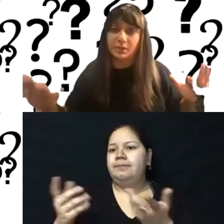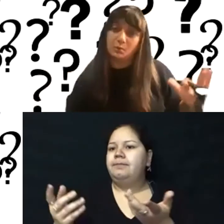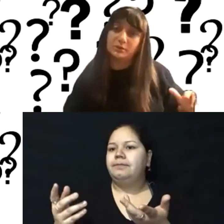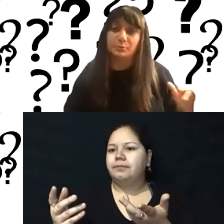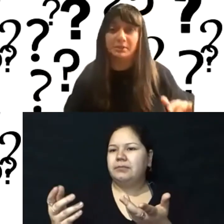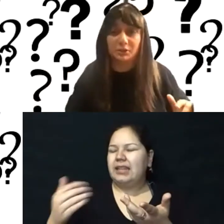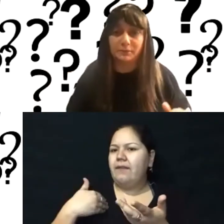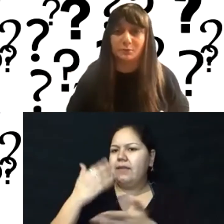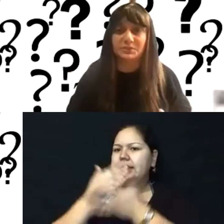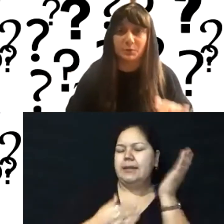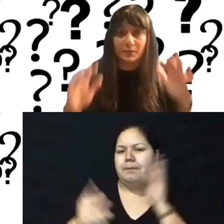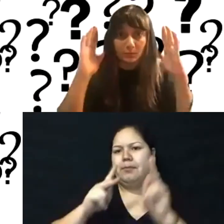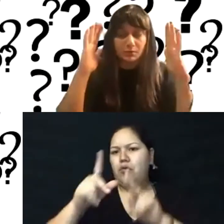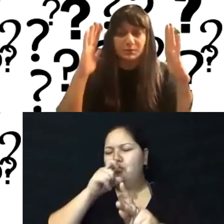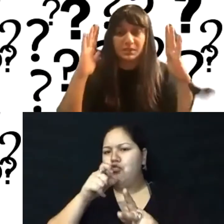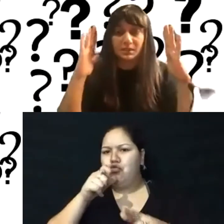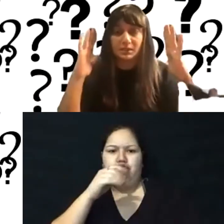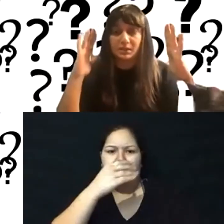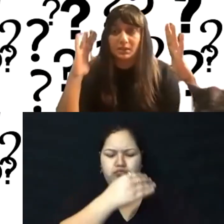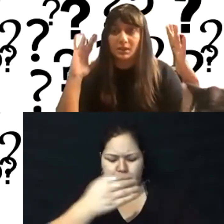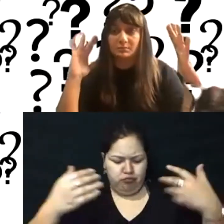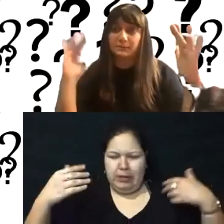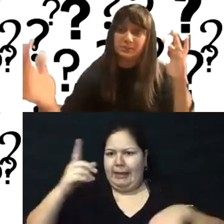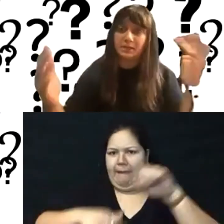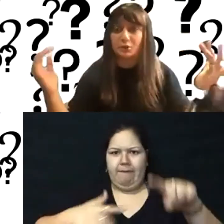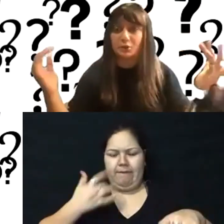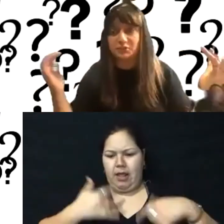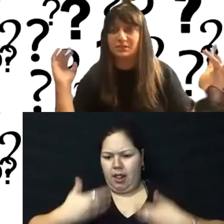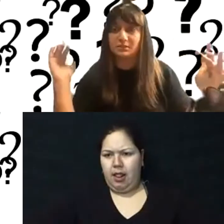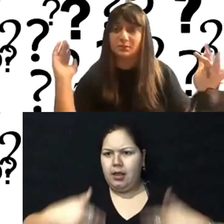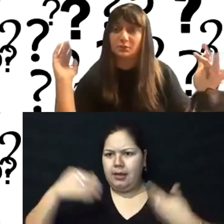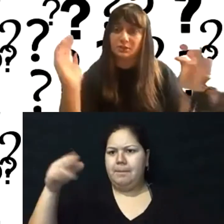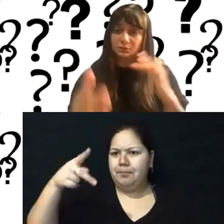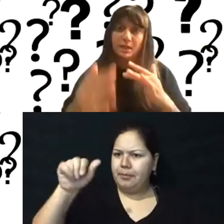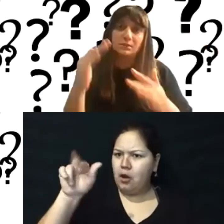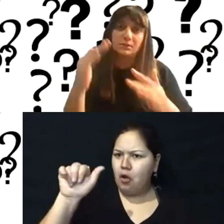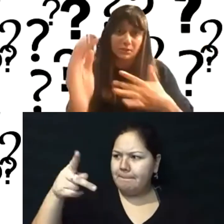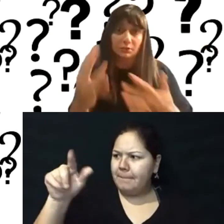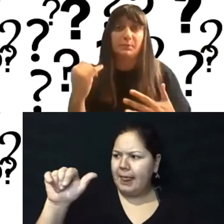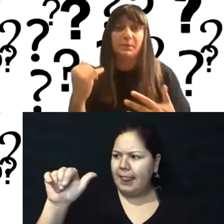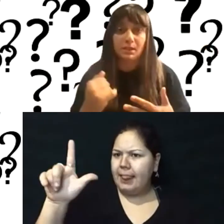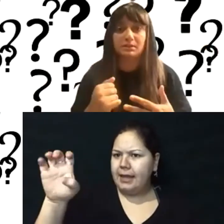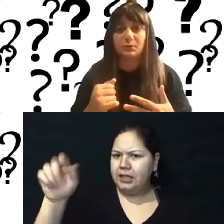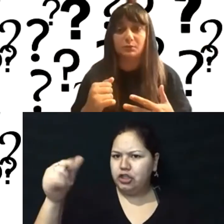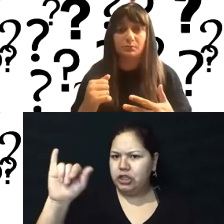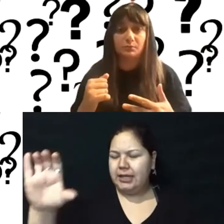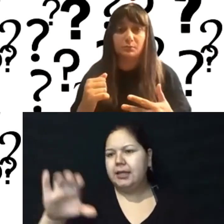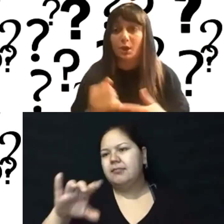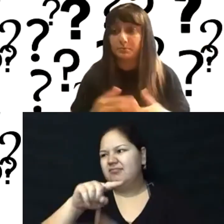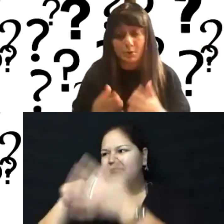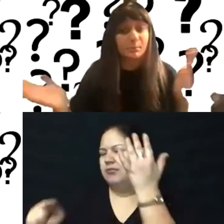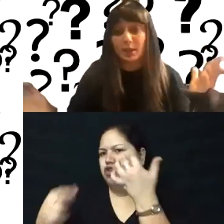paraplegic and quadriplegic folks, where they were using, um, different technologies to, you know, interact with digital media. So